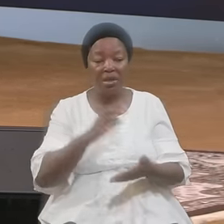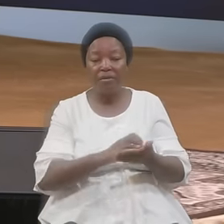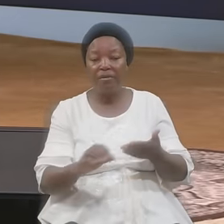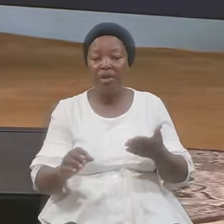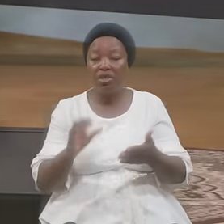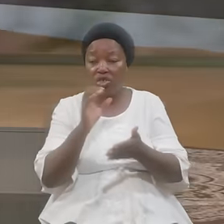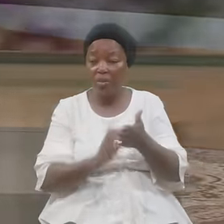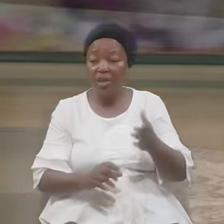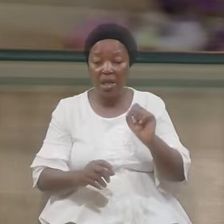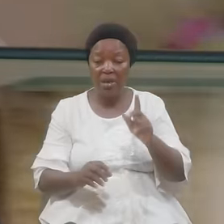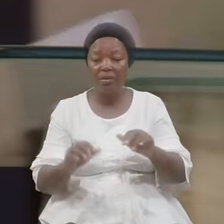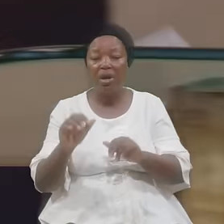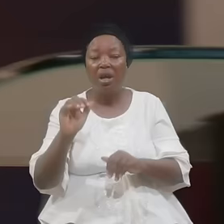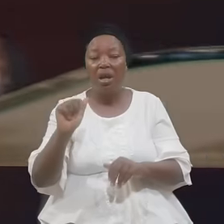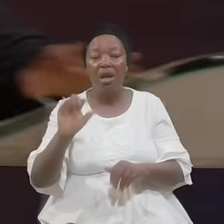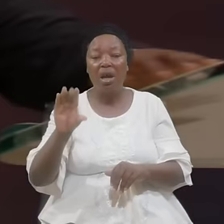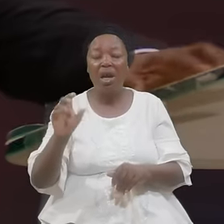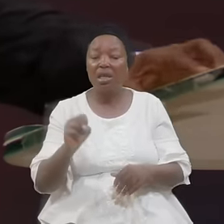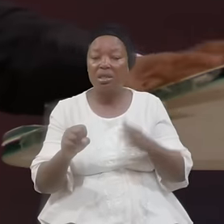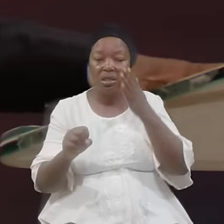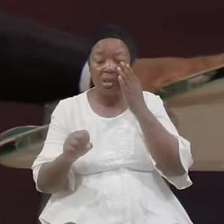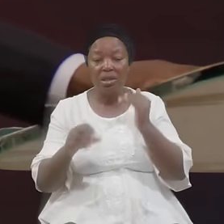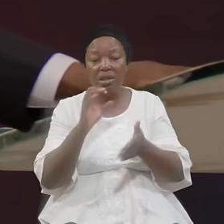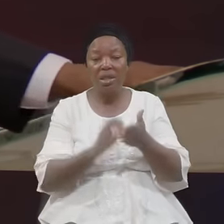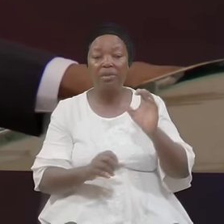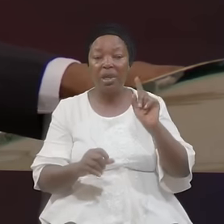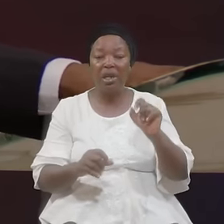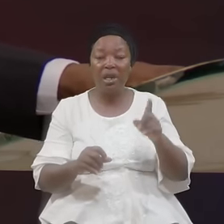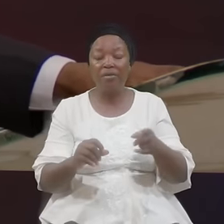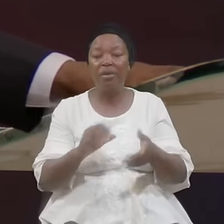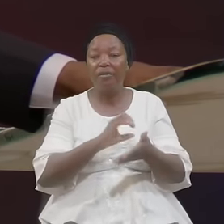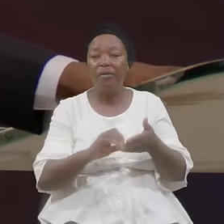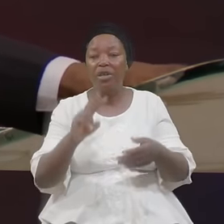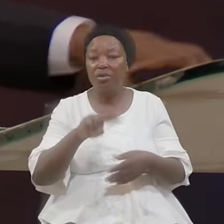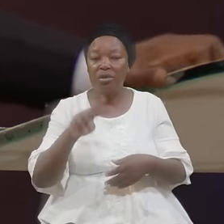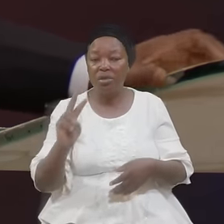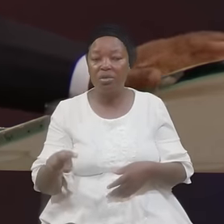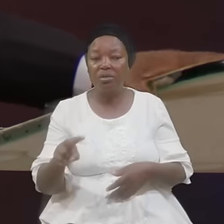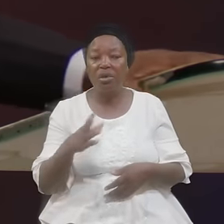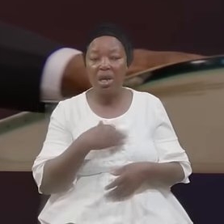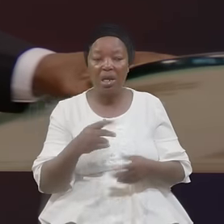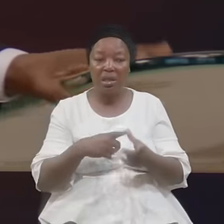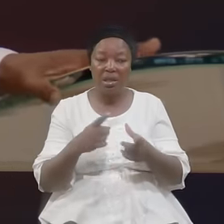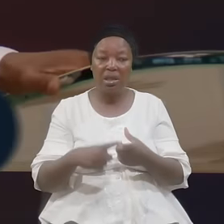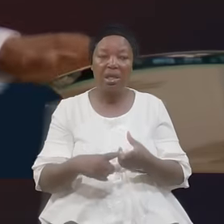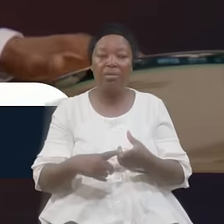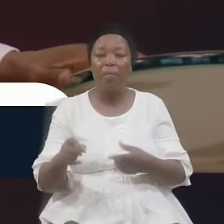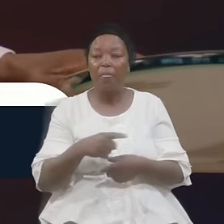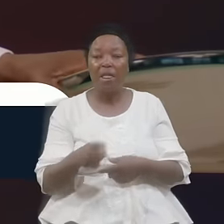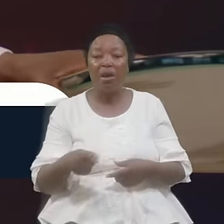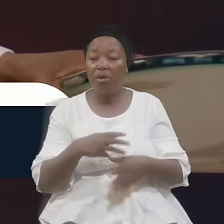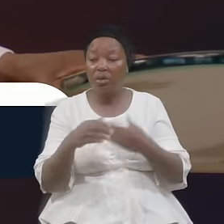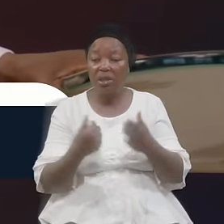11 Of Acts We're Reading From Verse 22 And Then The Tidings Of These